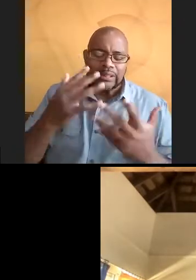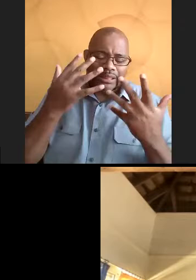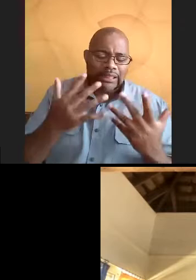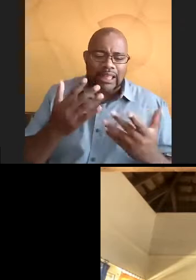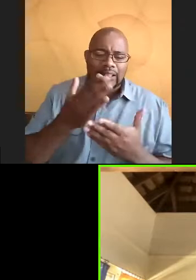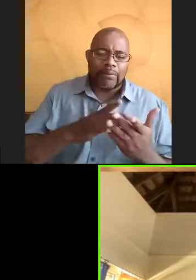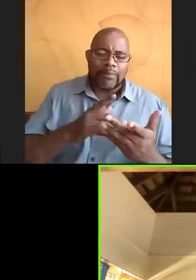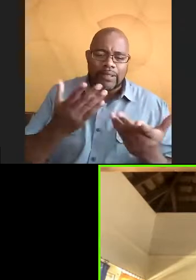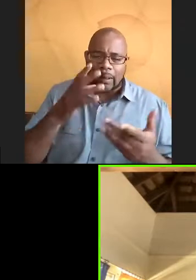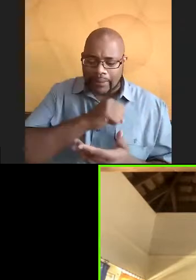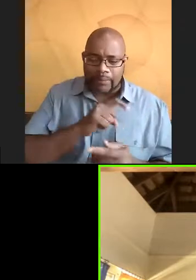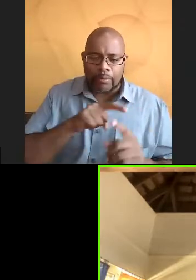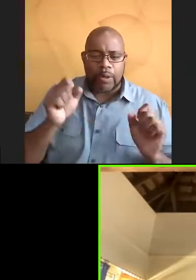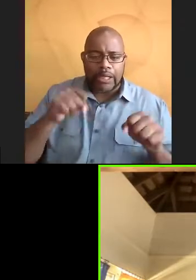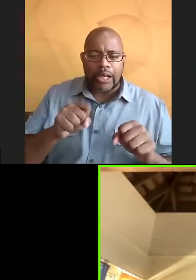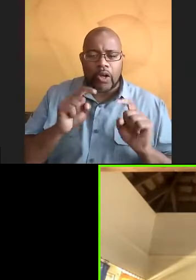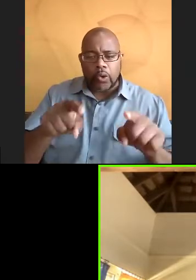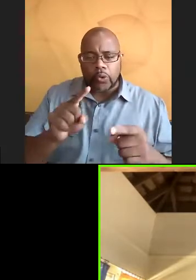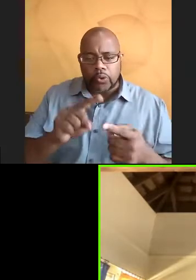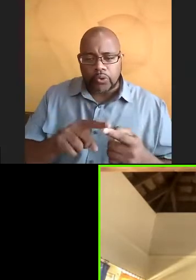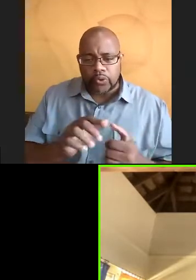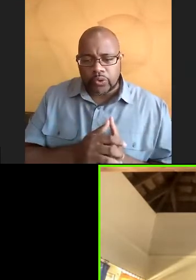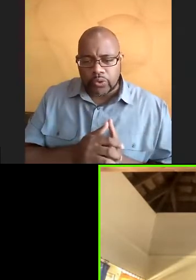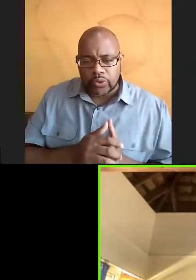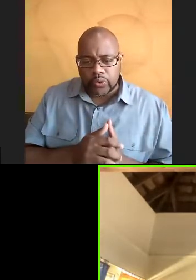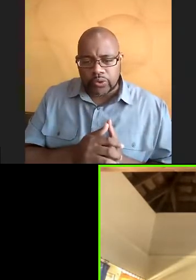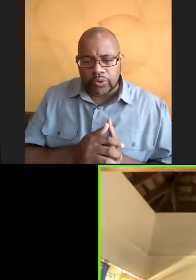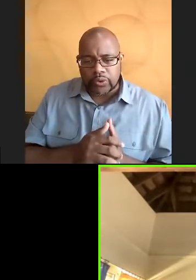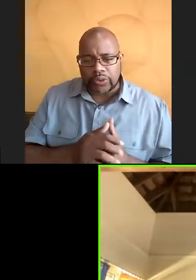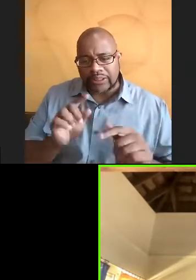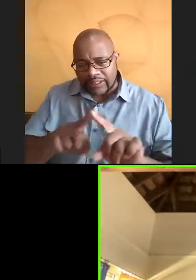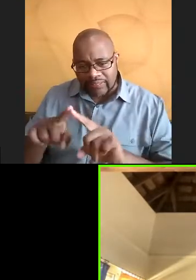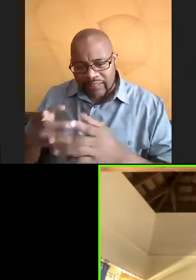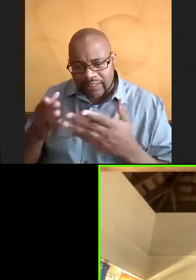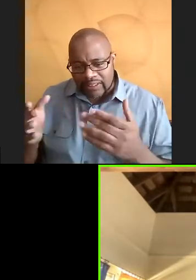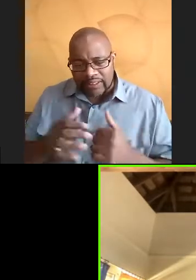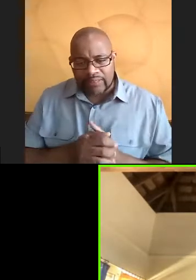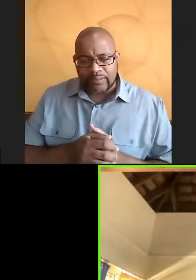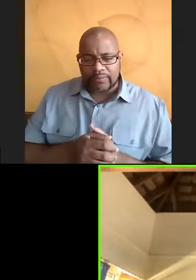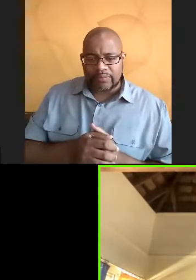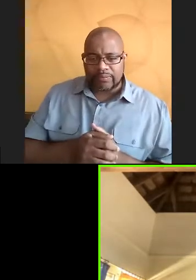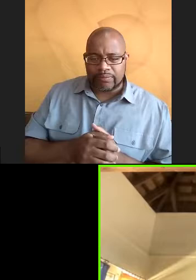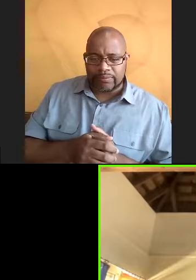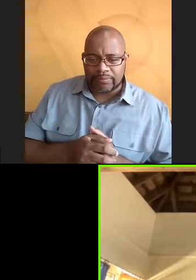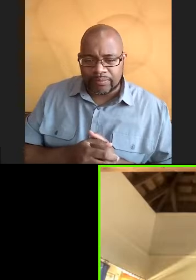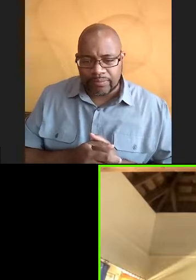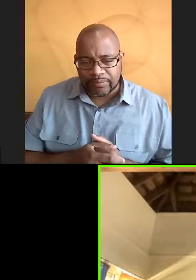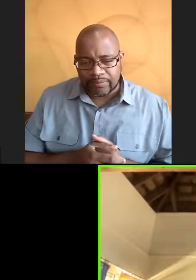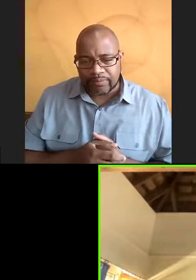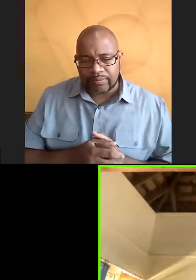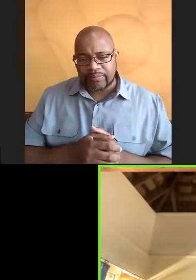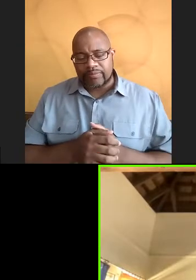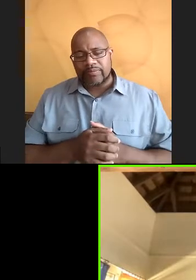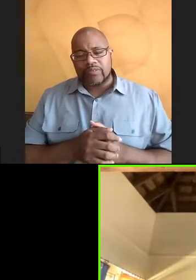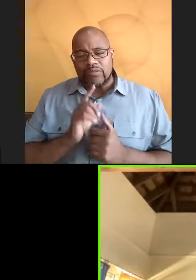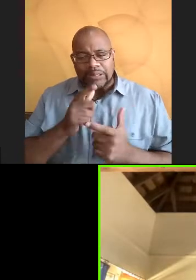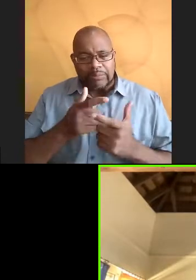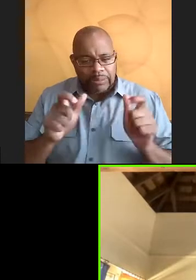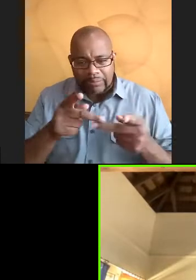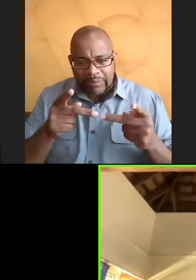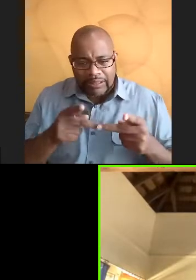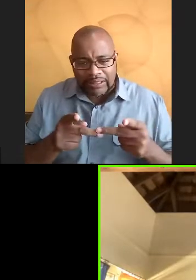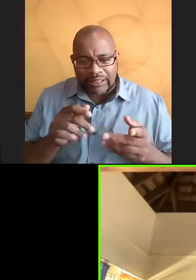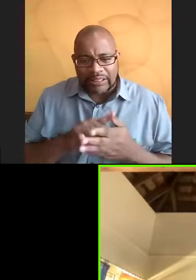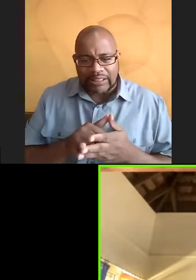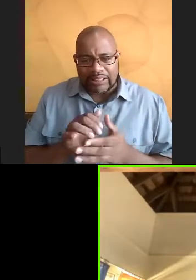But we got to go to, it's called the Motus, which is like, it's really, yeah, it's kind of like a touristy place. And it's like a big